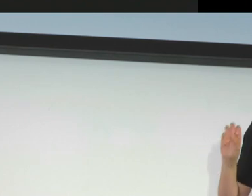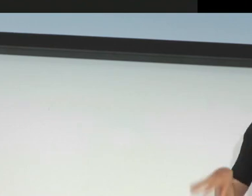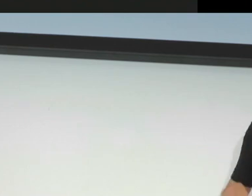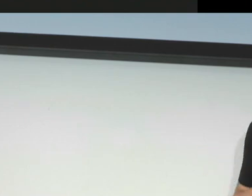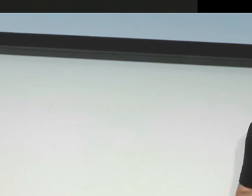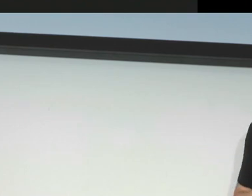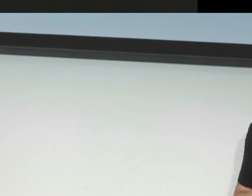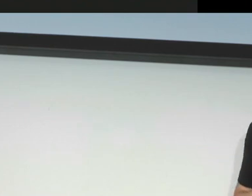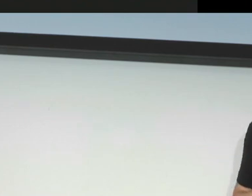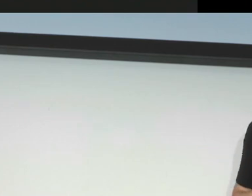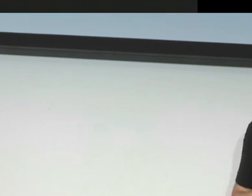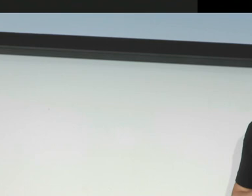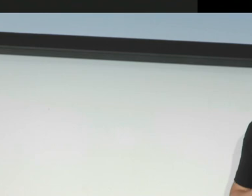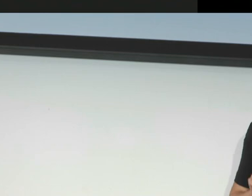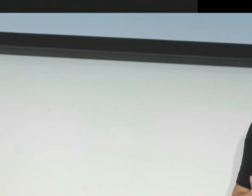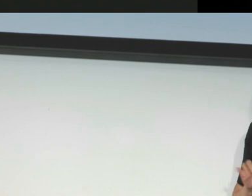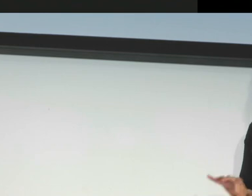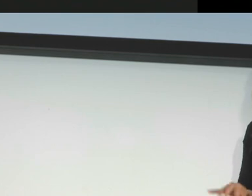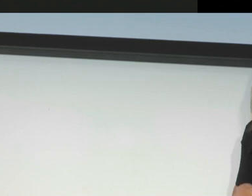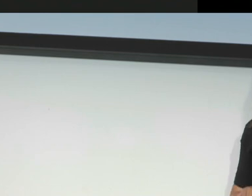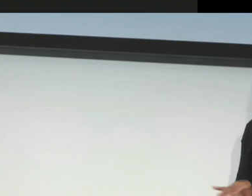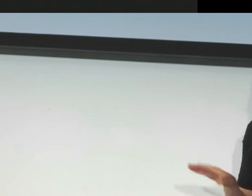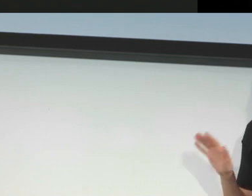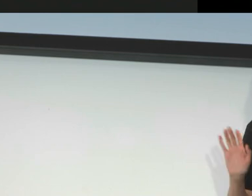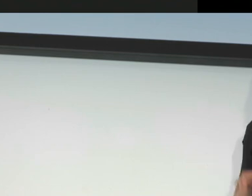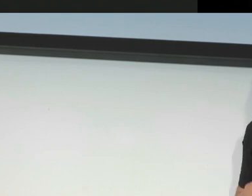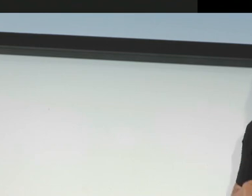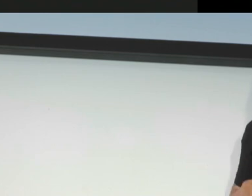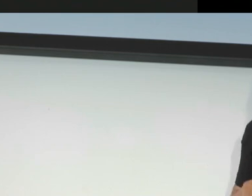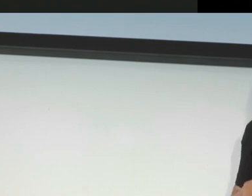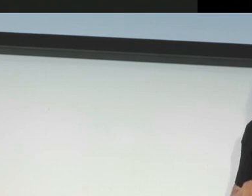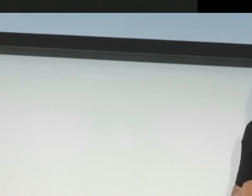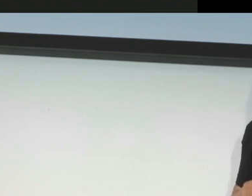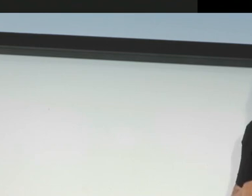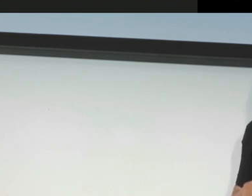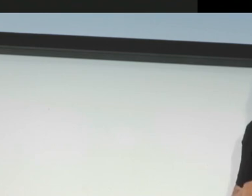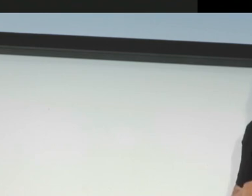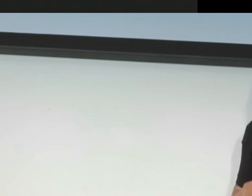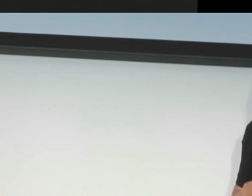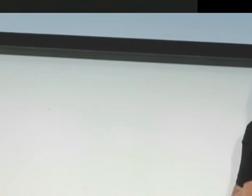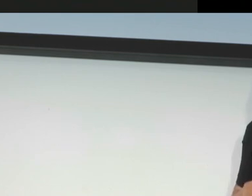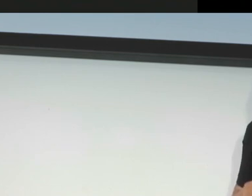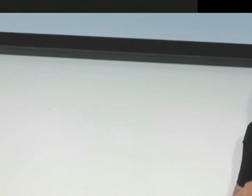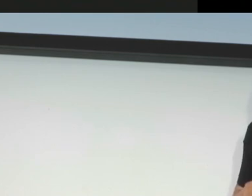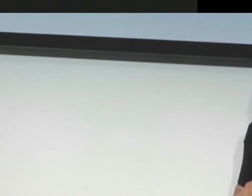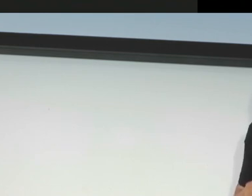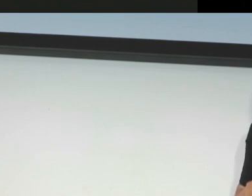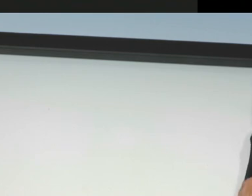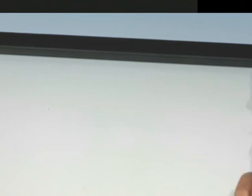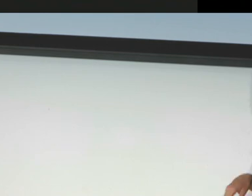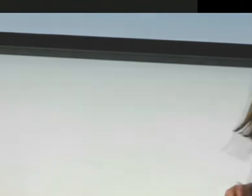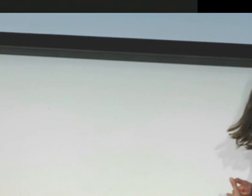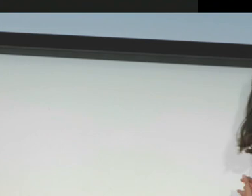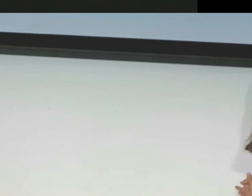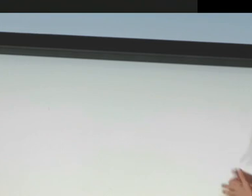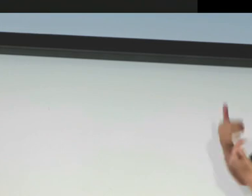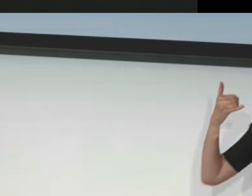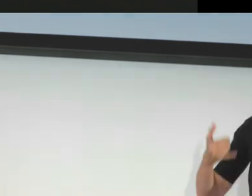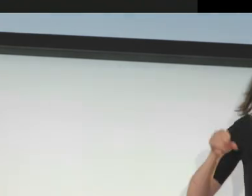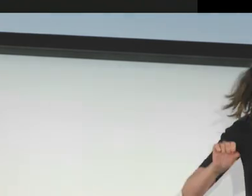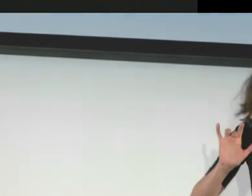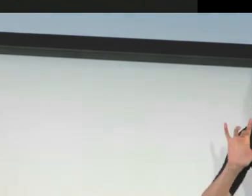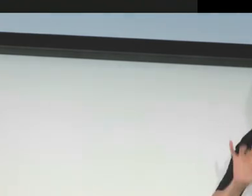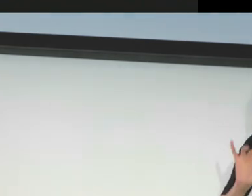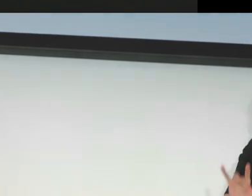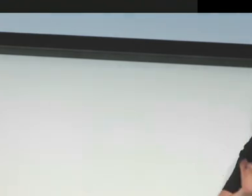1,155 Market Street. 10th floor. San Francisco. CA 94,103. Button. It presents the address on